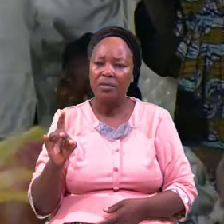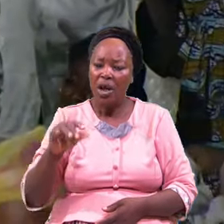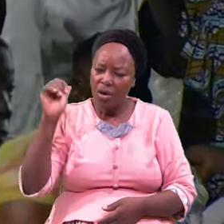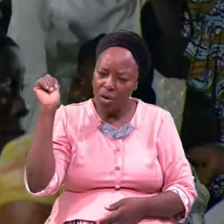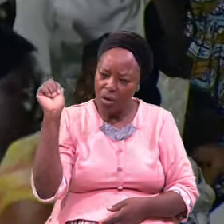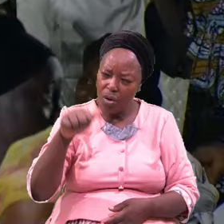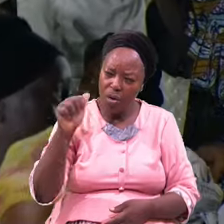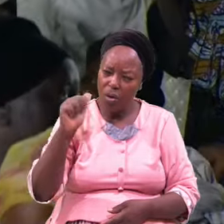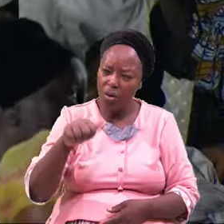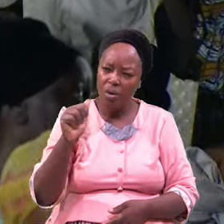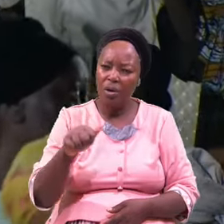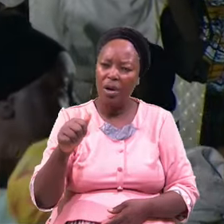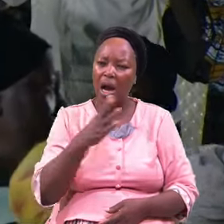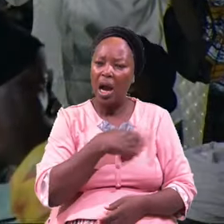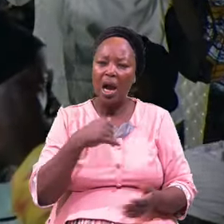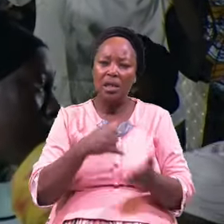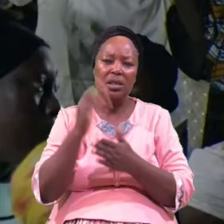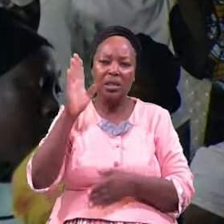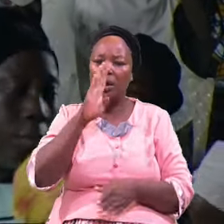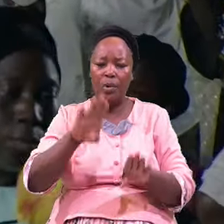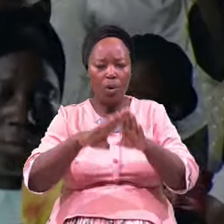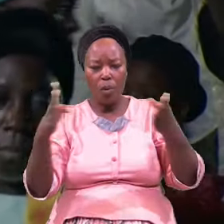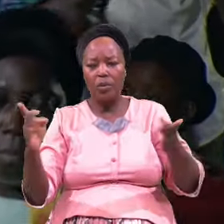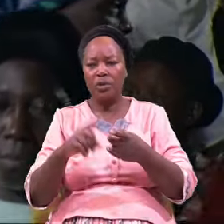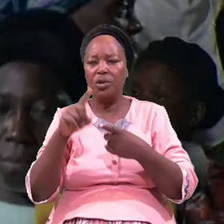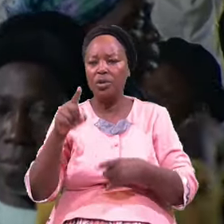And It Shall Be Open Unto You